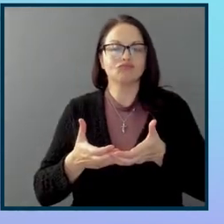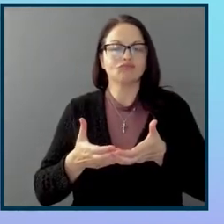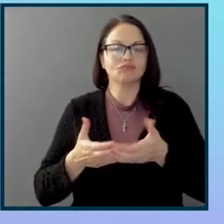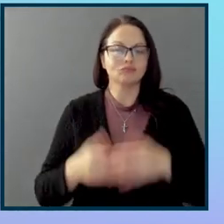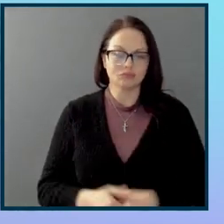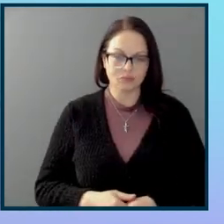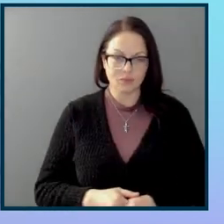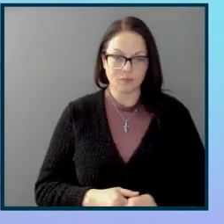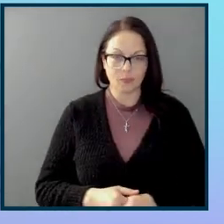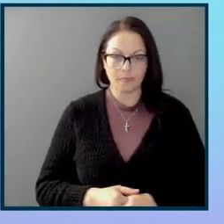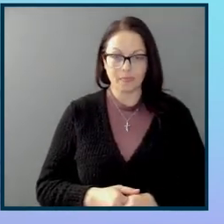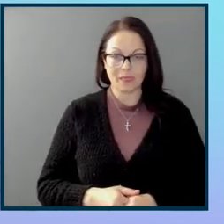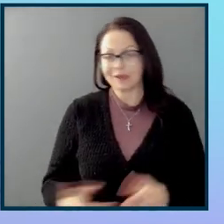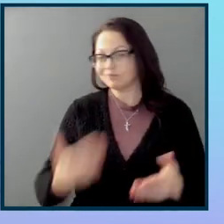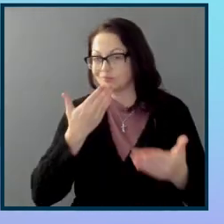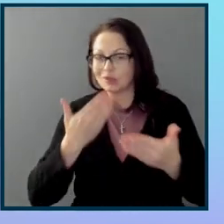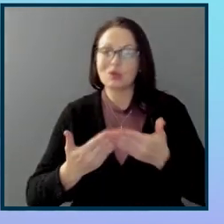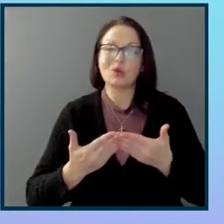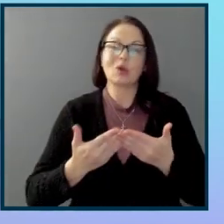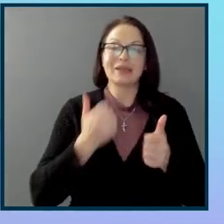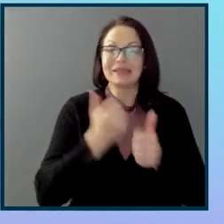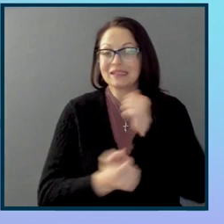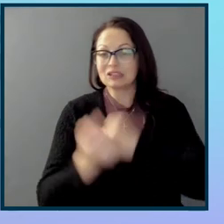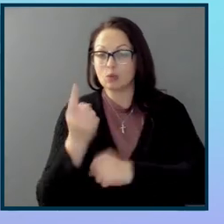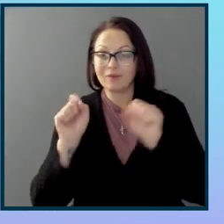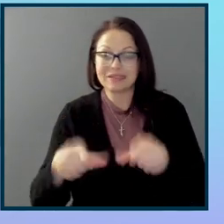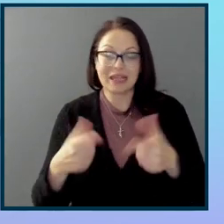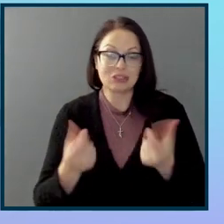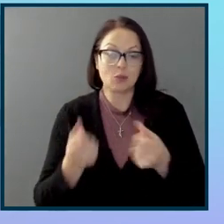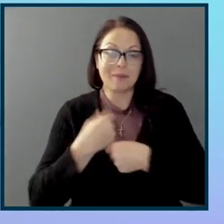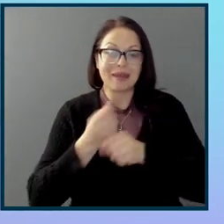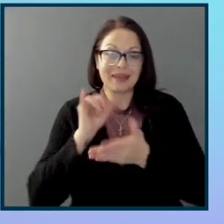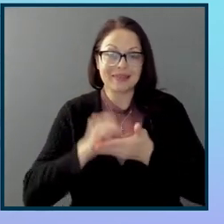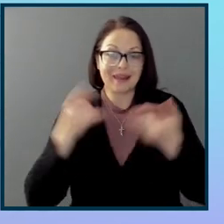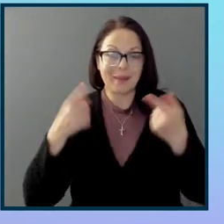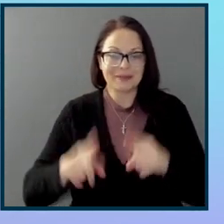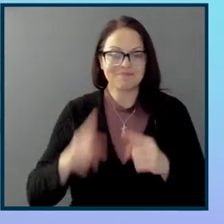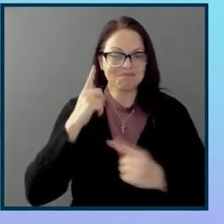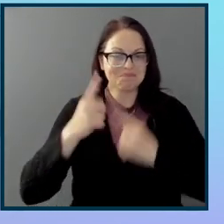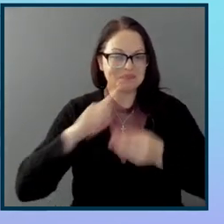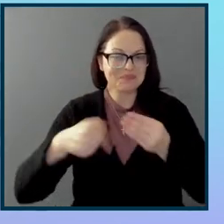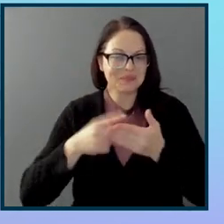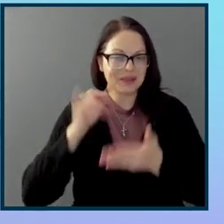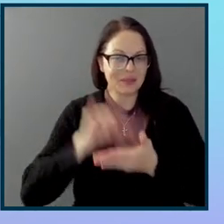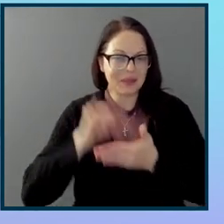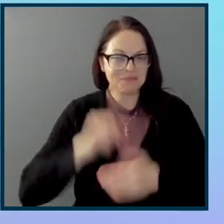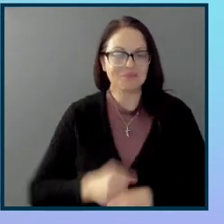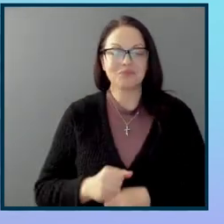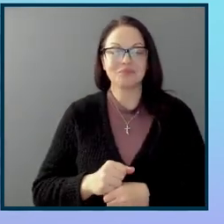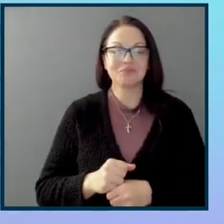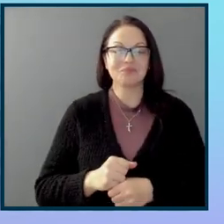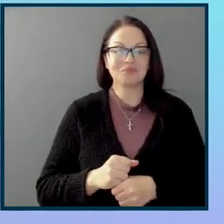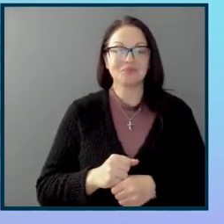What a lot of good each one of us can do by making that happen. Think about it. All of